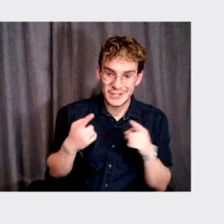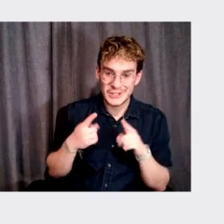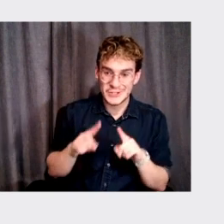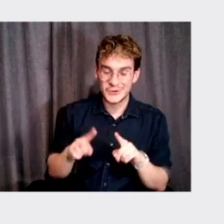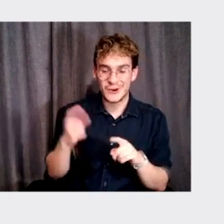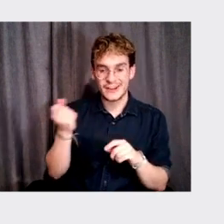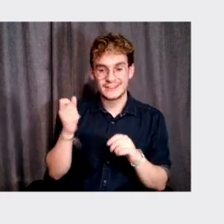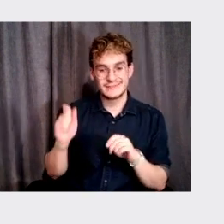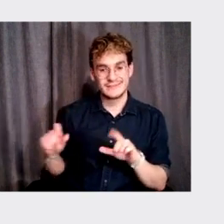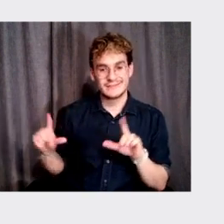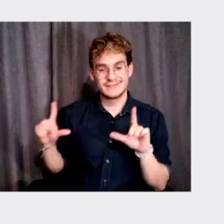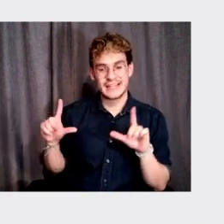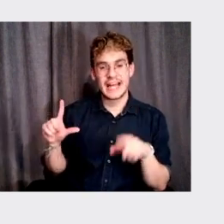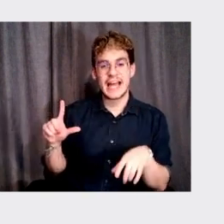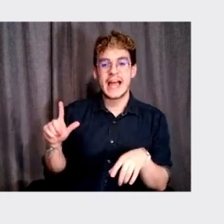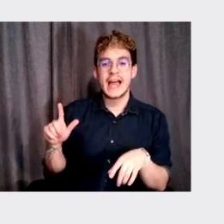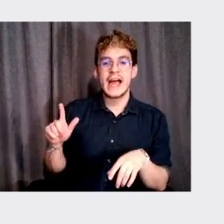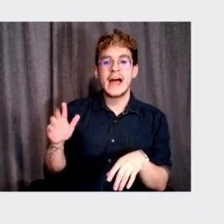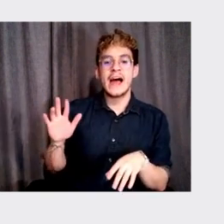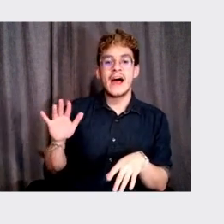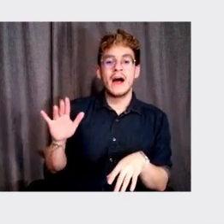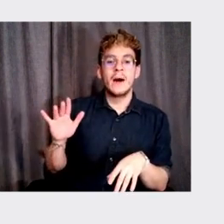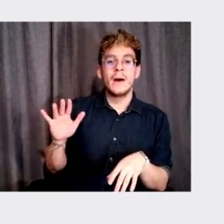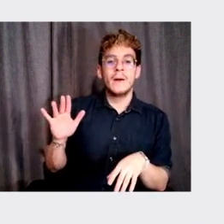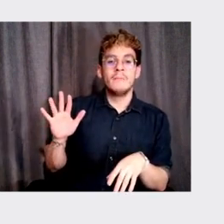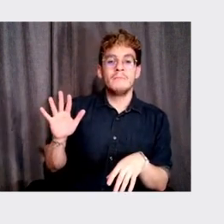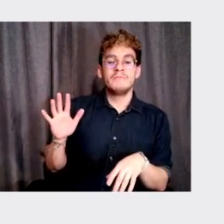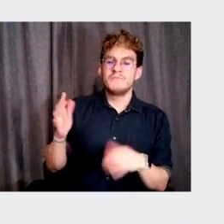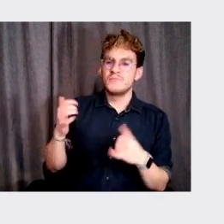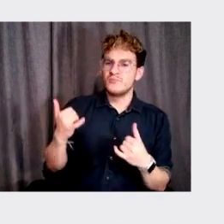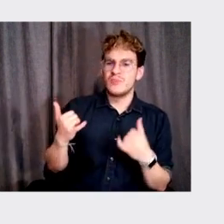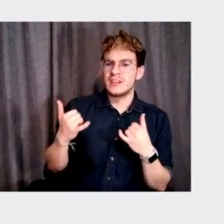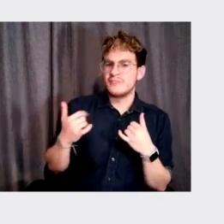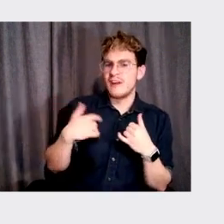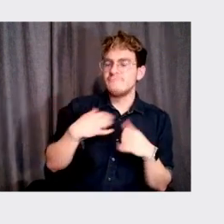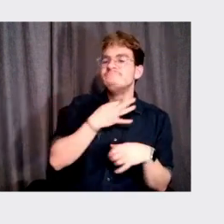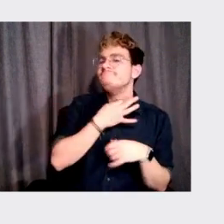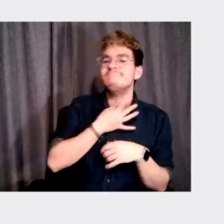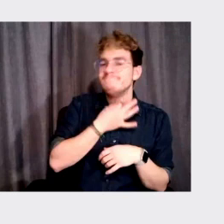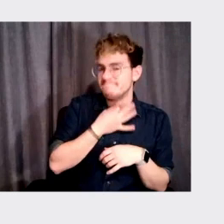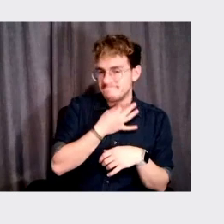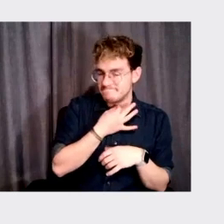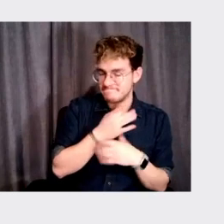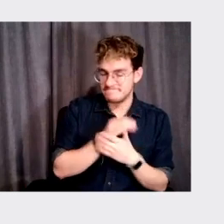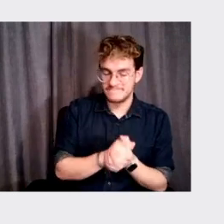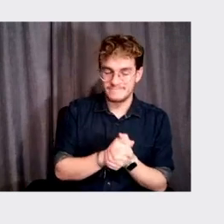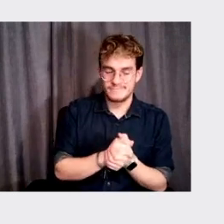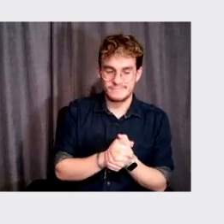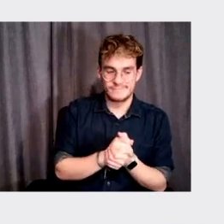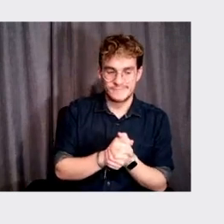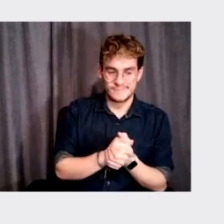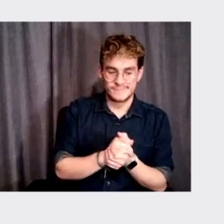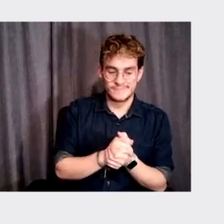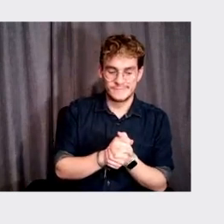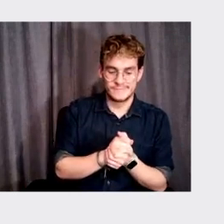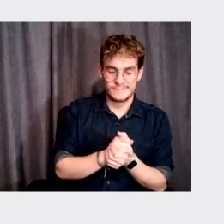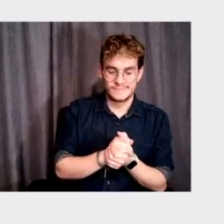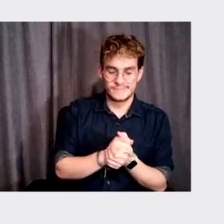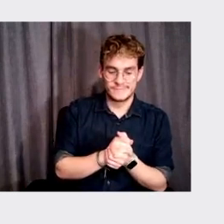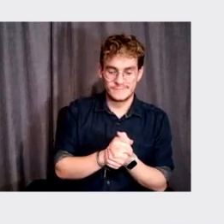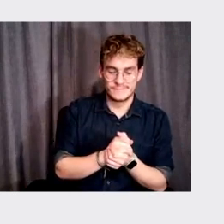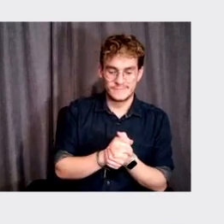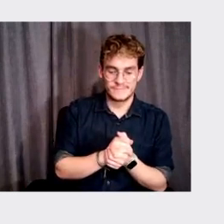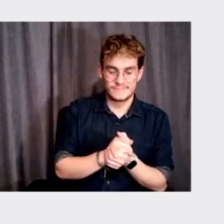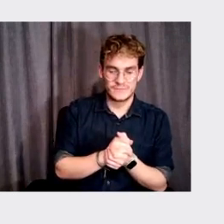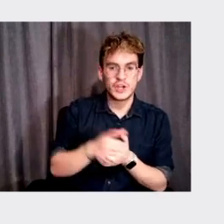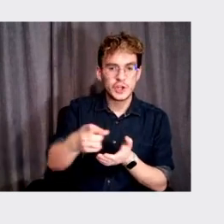here, uh, Felipe, um, I'm just, uh, curious to know, um, you know,